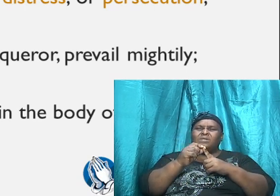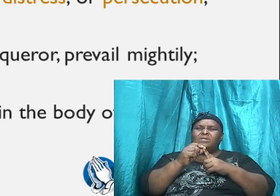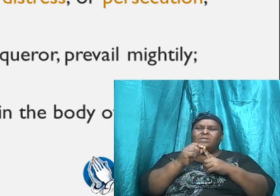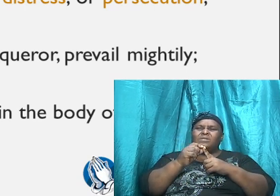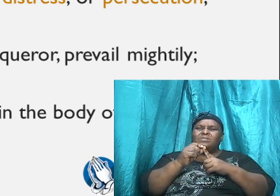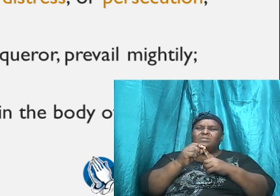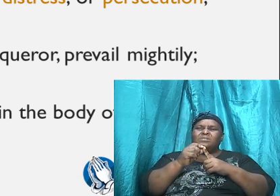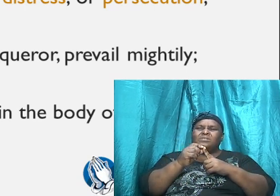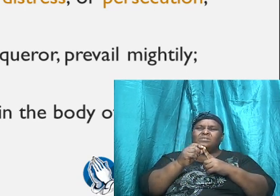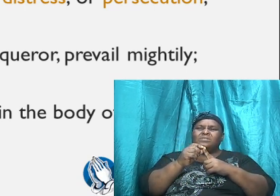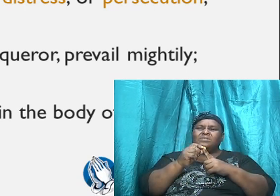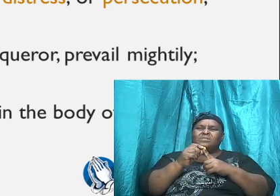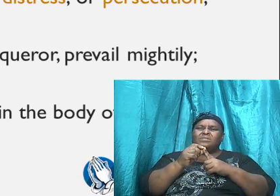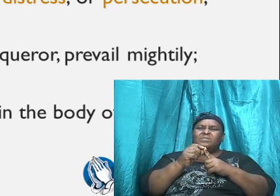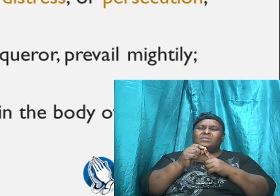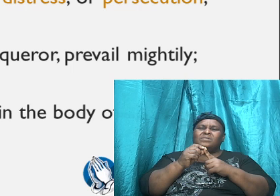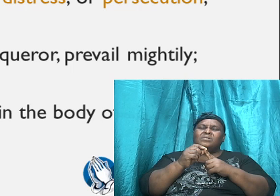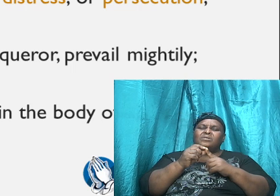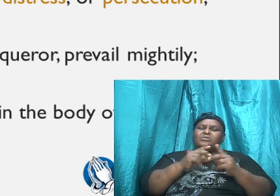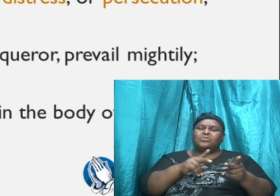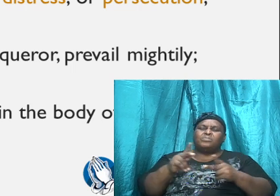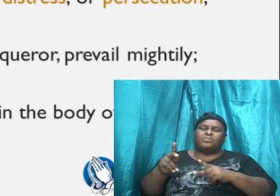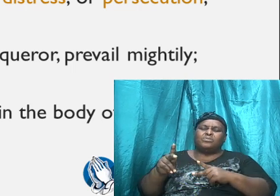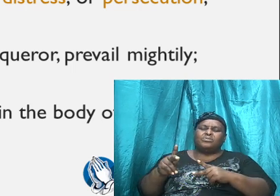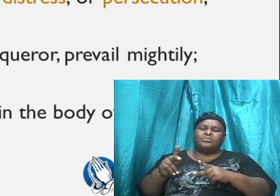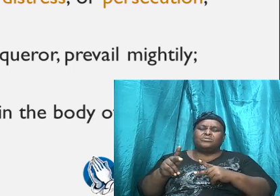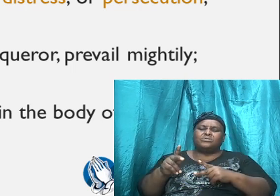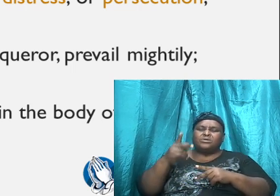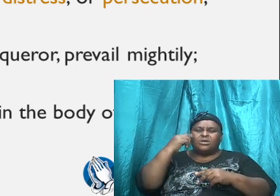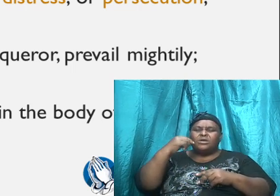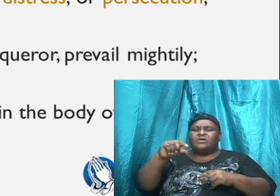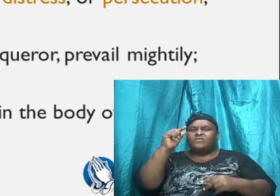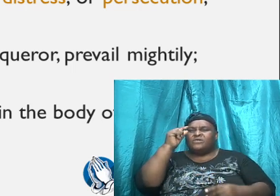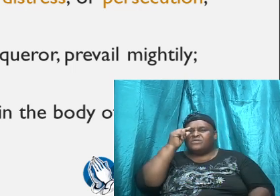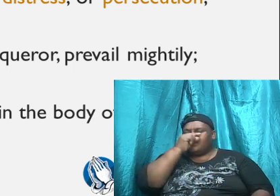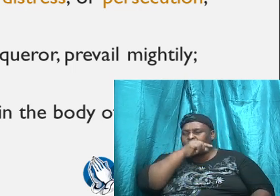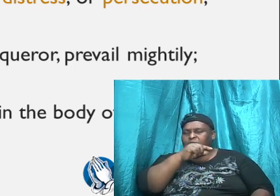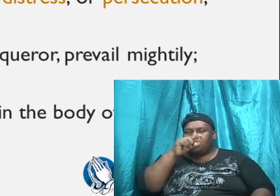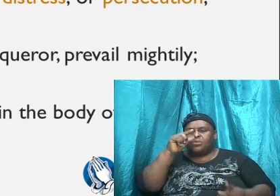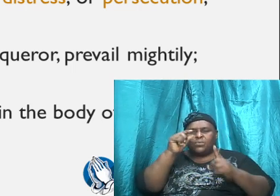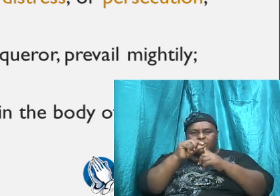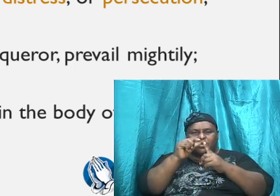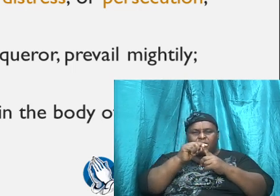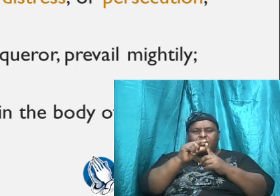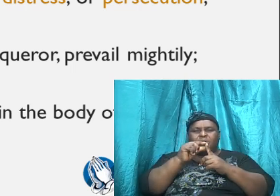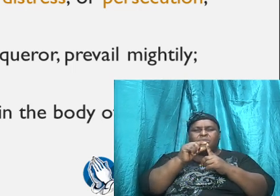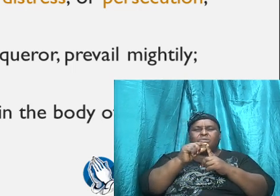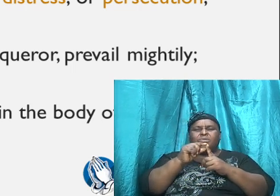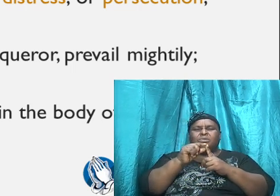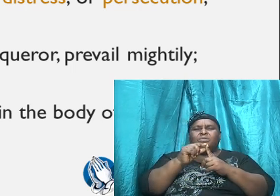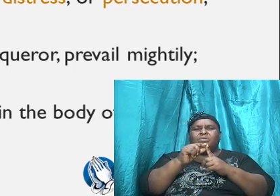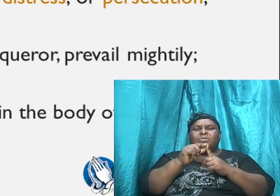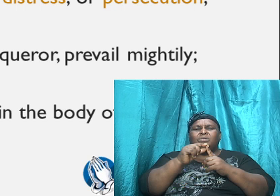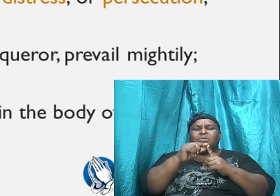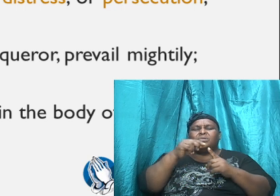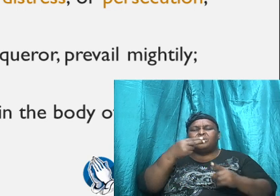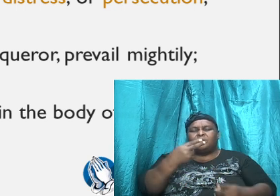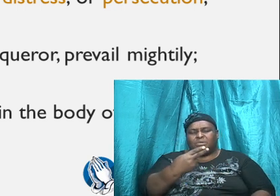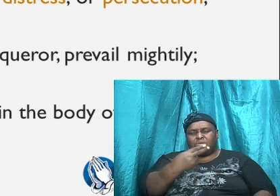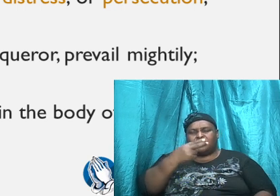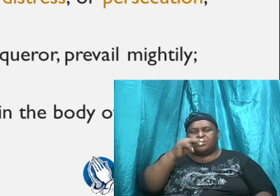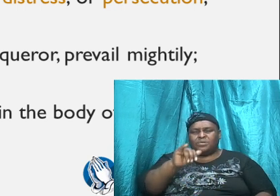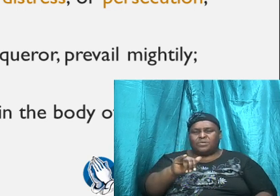for the Greek word hyper no come in, you know, they struggled to find